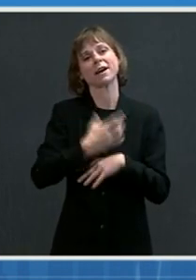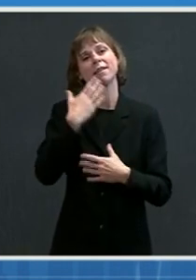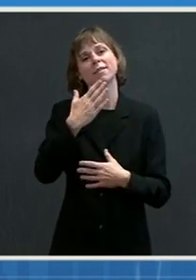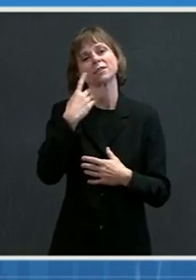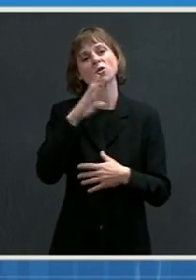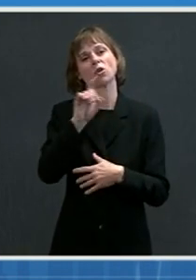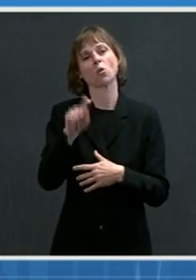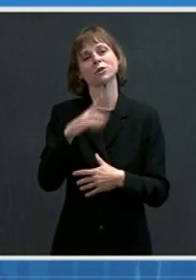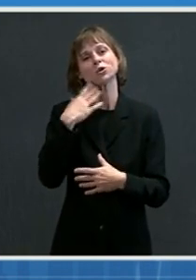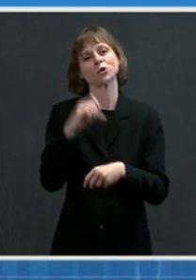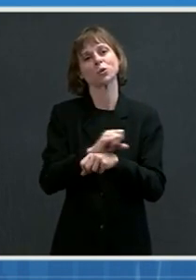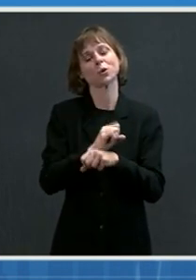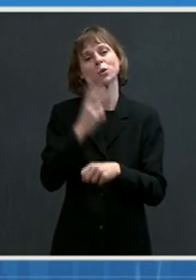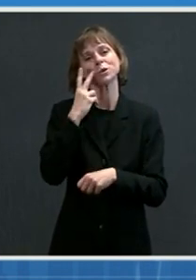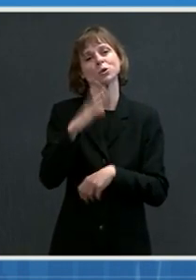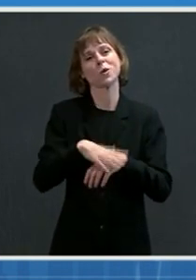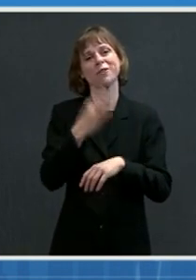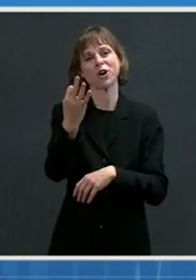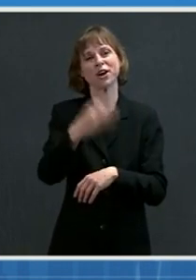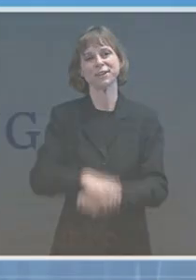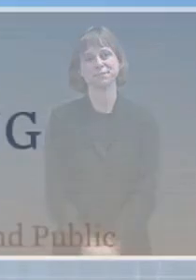work. Talk to you Friday. One time! One more time! One more time! Thank